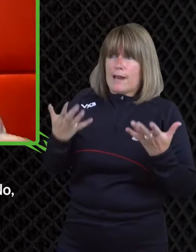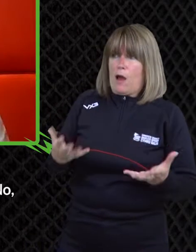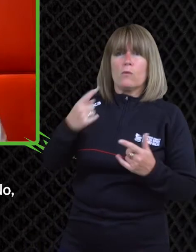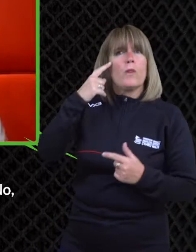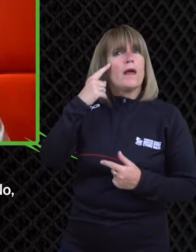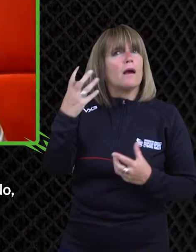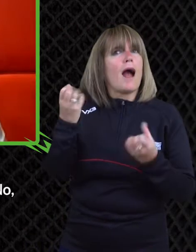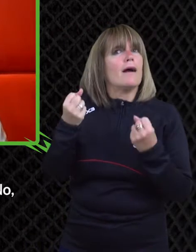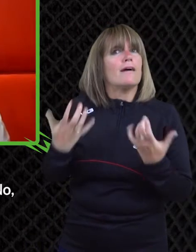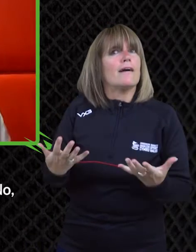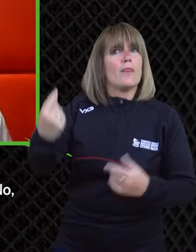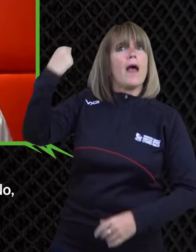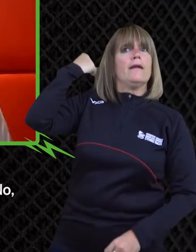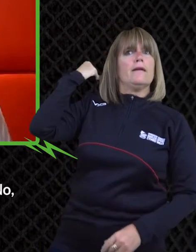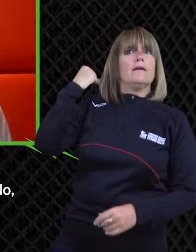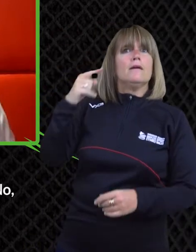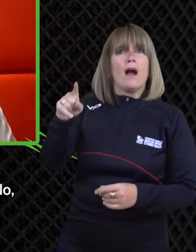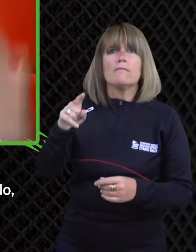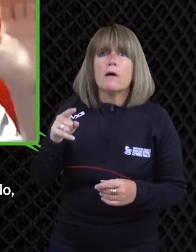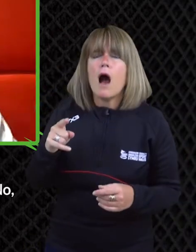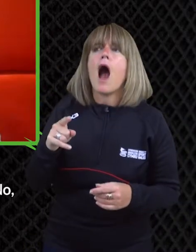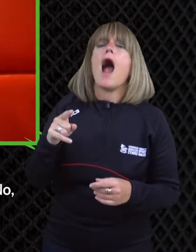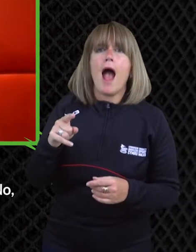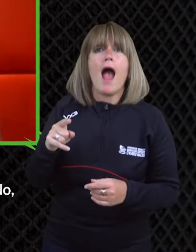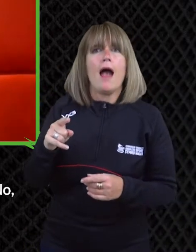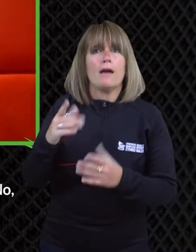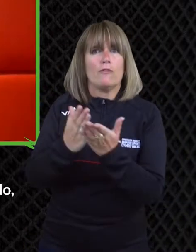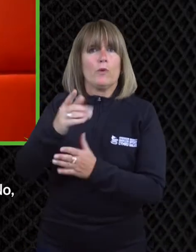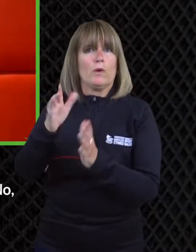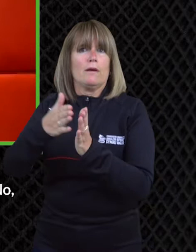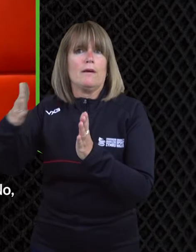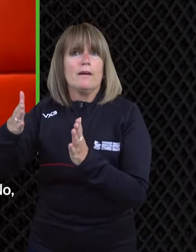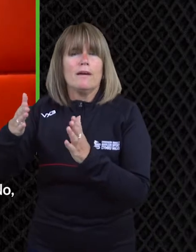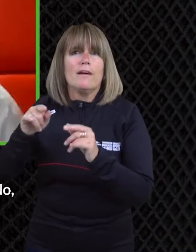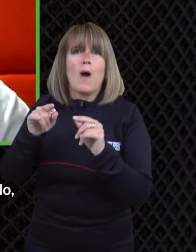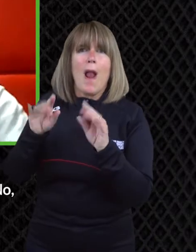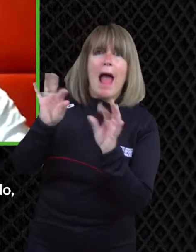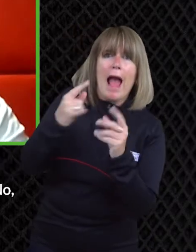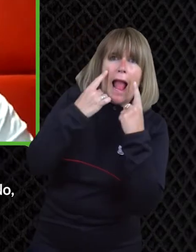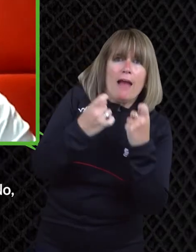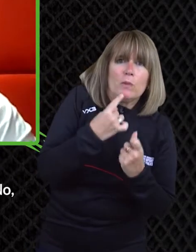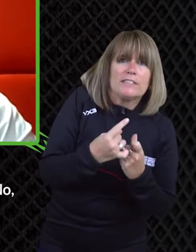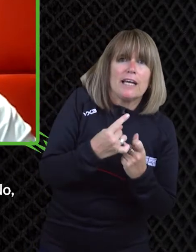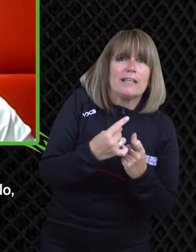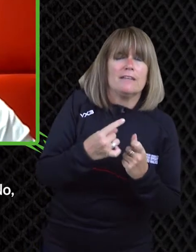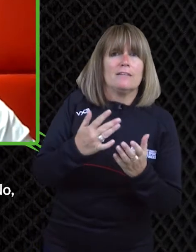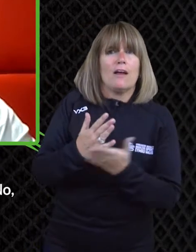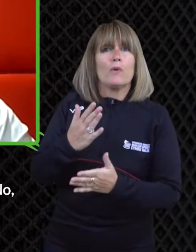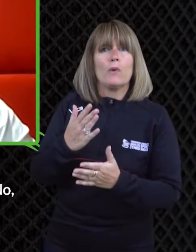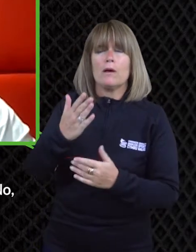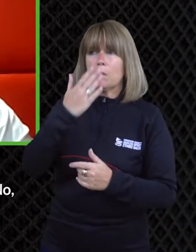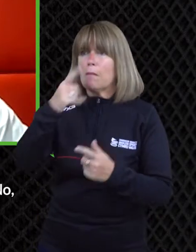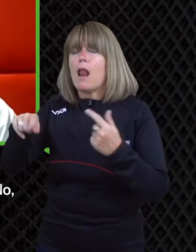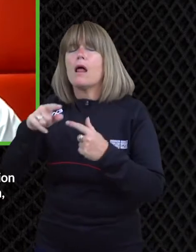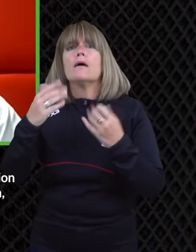because we're some you know you'd have right-wing commentators being you know we're all snowflakes or whatever um no it's because people understand more